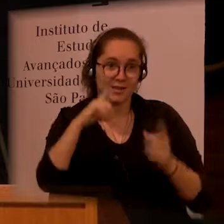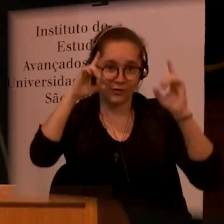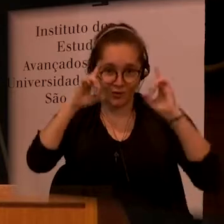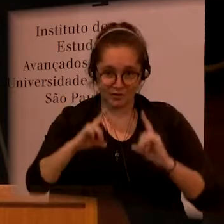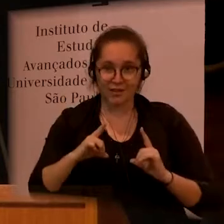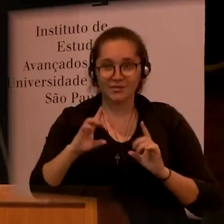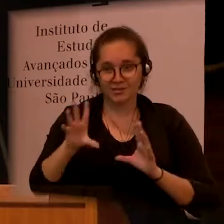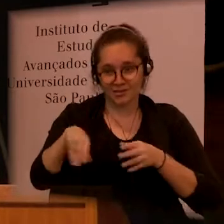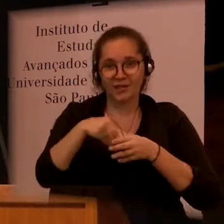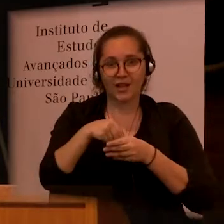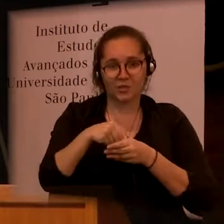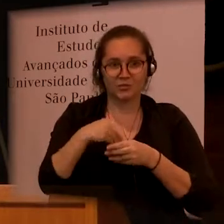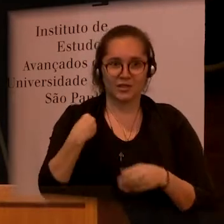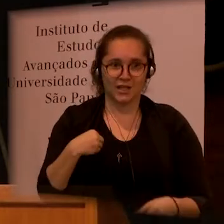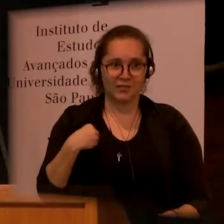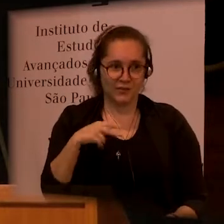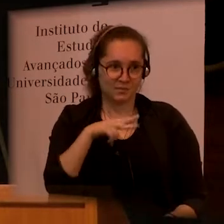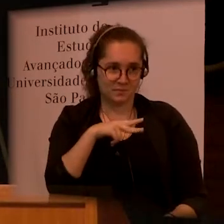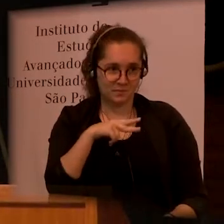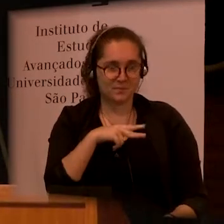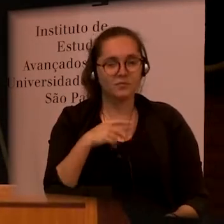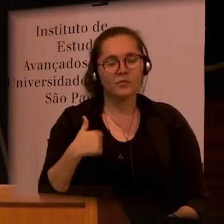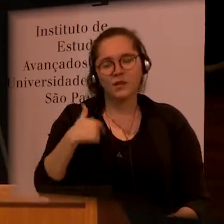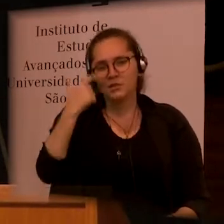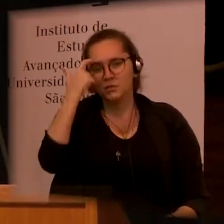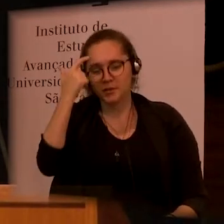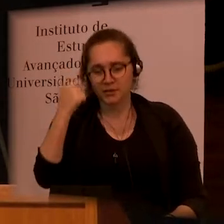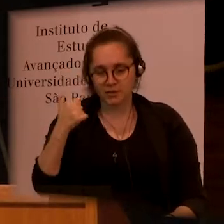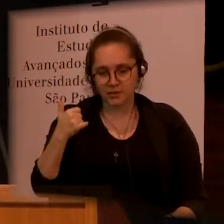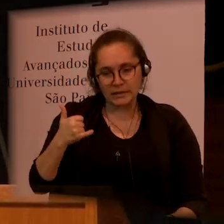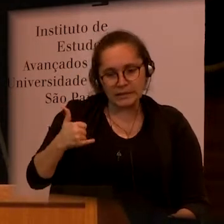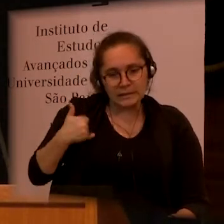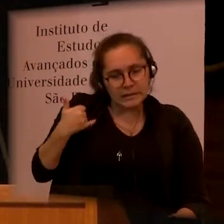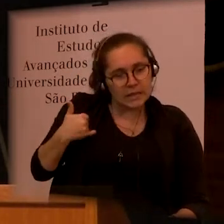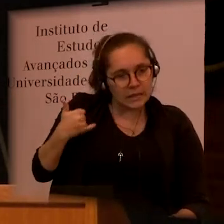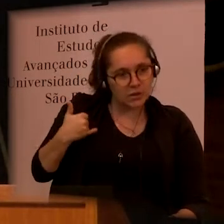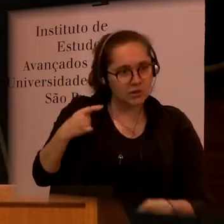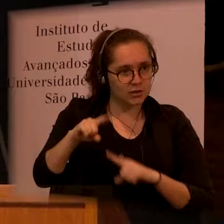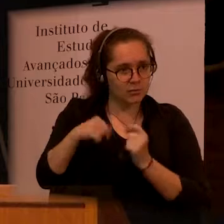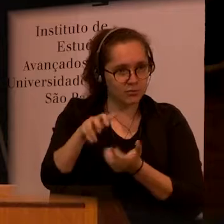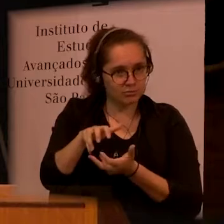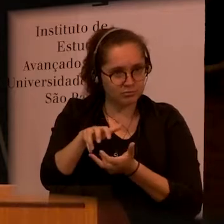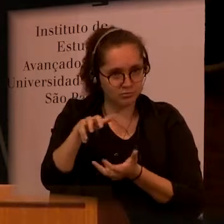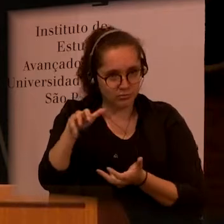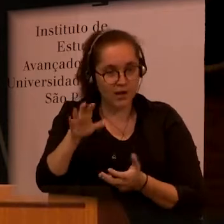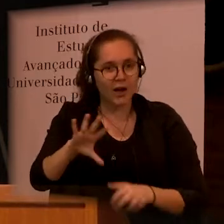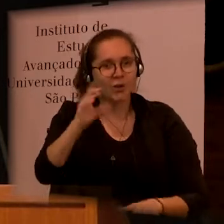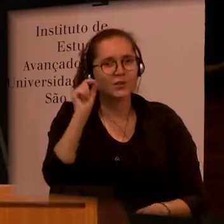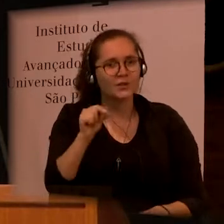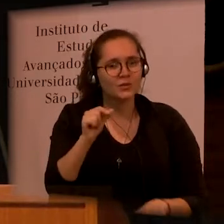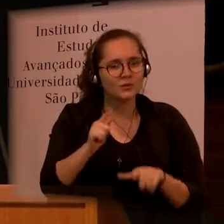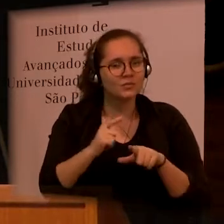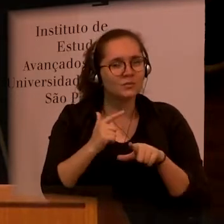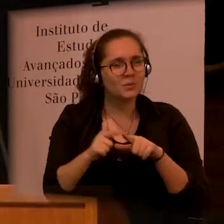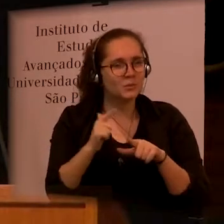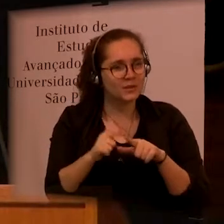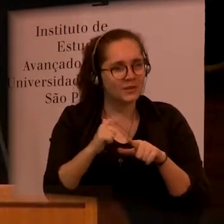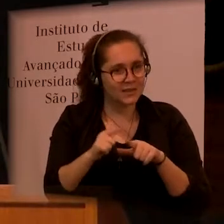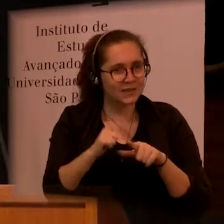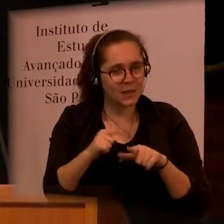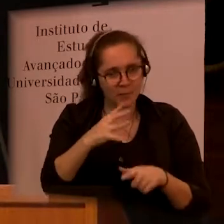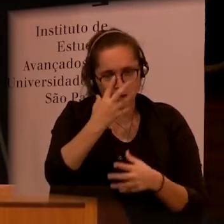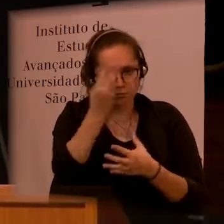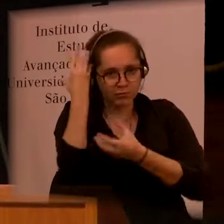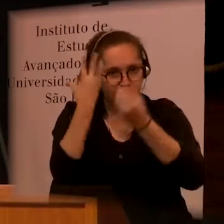old or the person has a specific disease like Alzheimer's. But actually it's often disability and it has a big